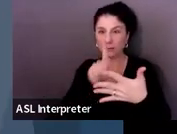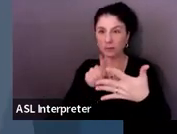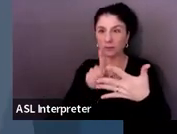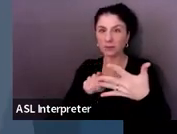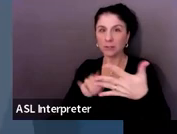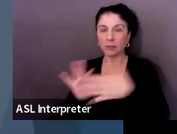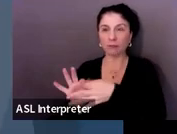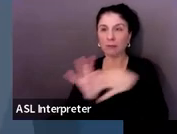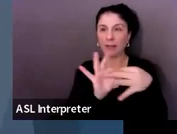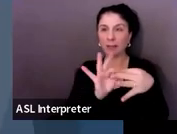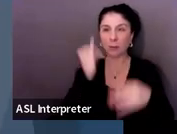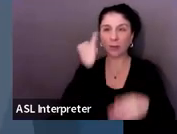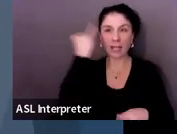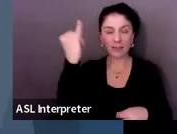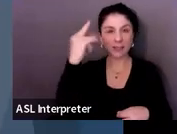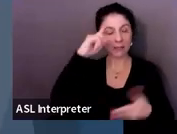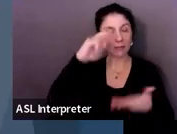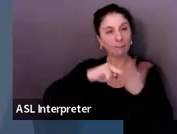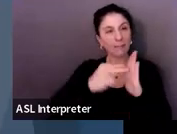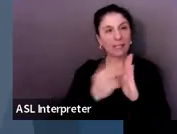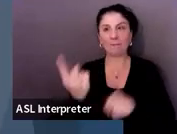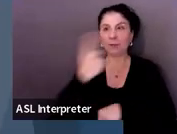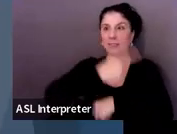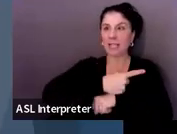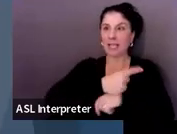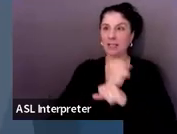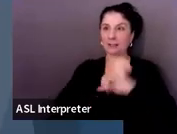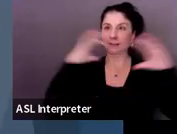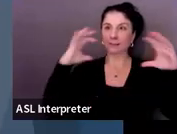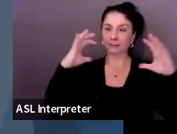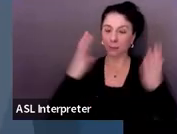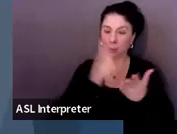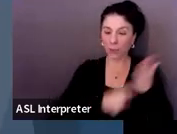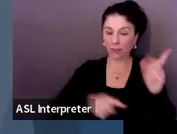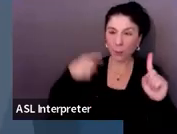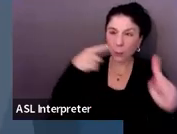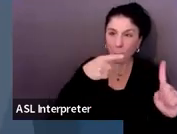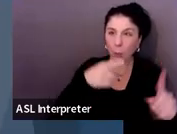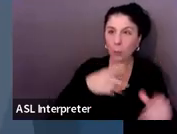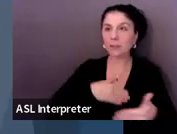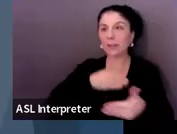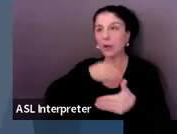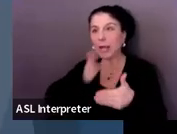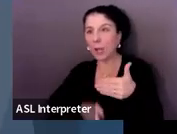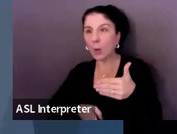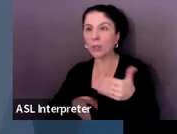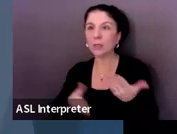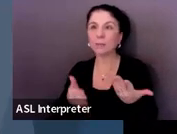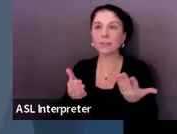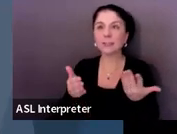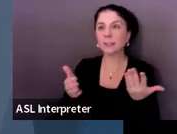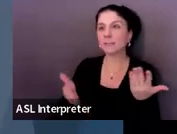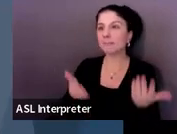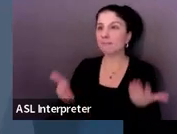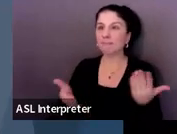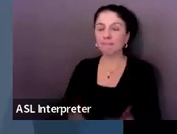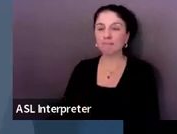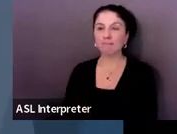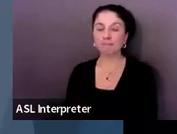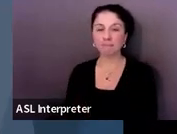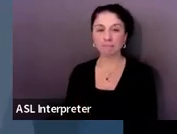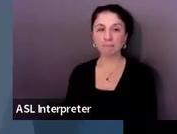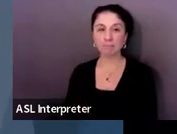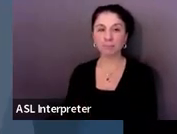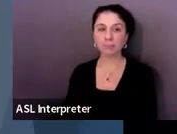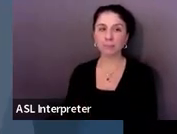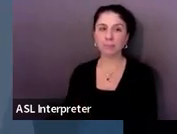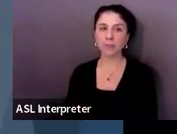back to that individual's vision. What are their goals? What are their outcomes? Where do they want to go? Where do they see themselves? And so these pieces